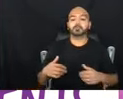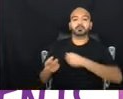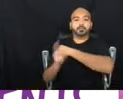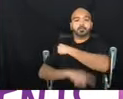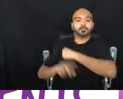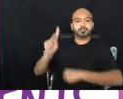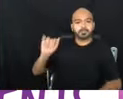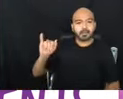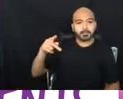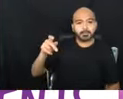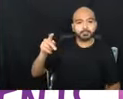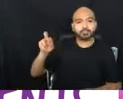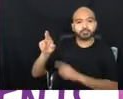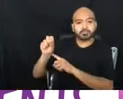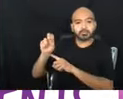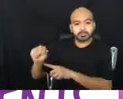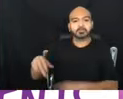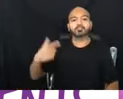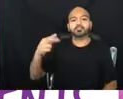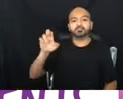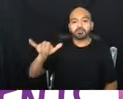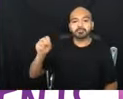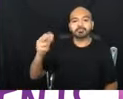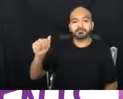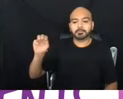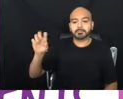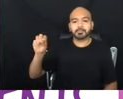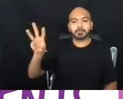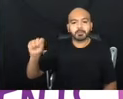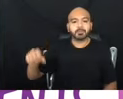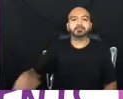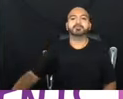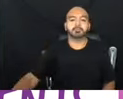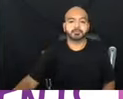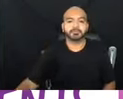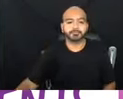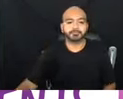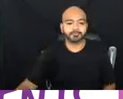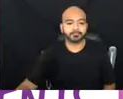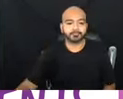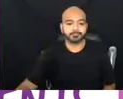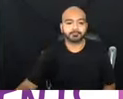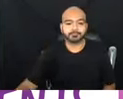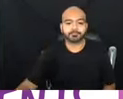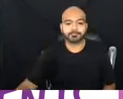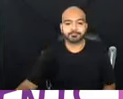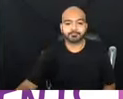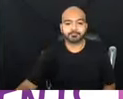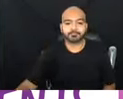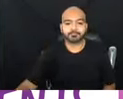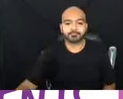criminalizing Grisha Meadows, no lady, no is an activity that I've made and, um,